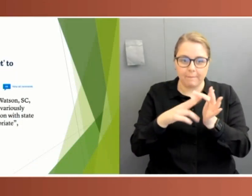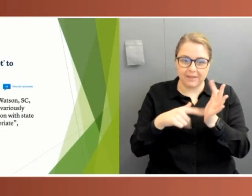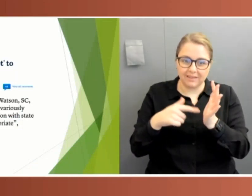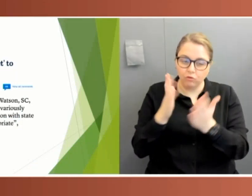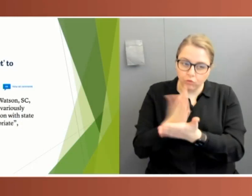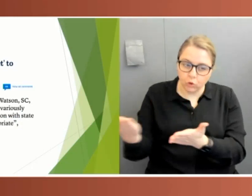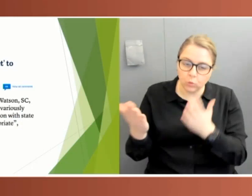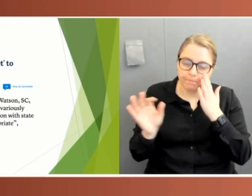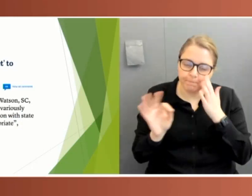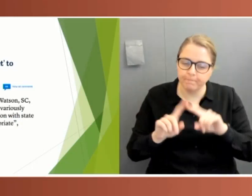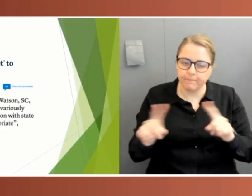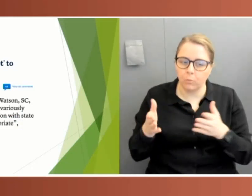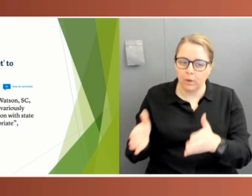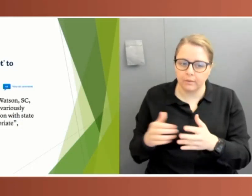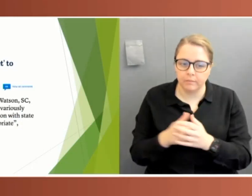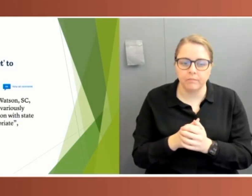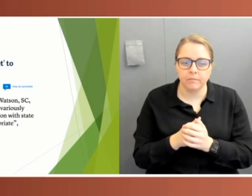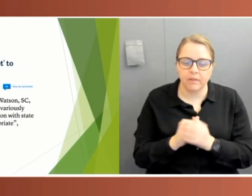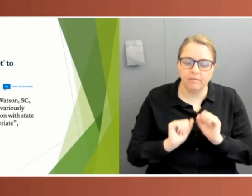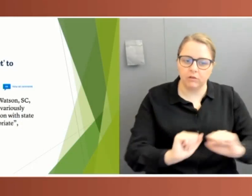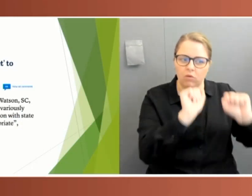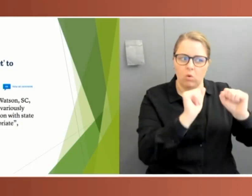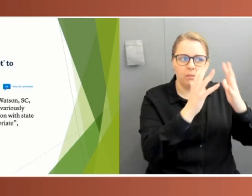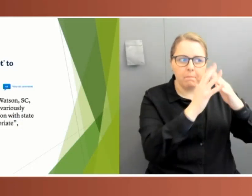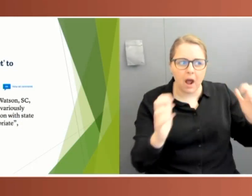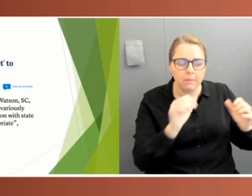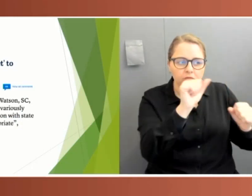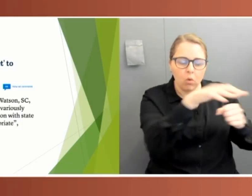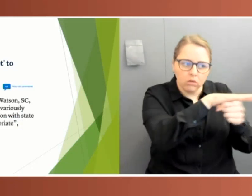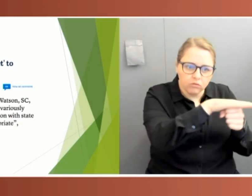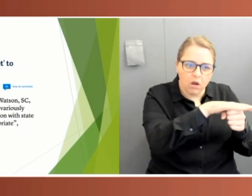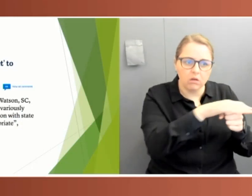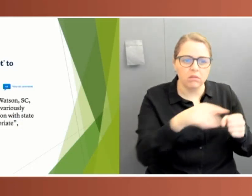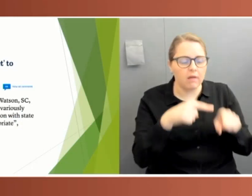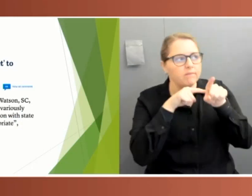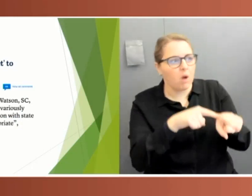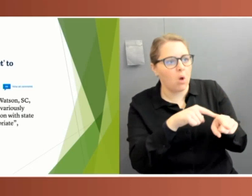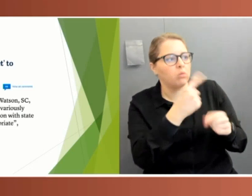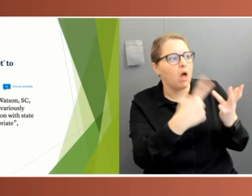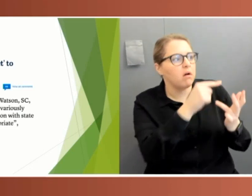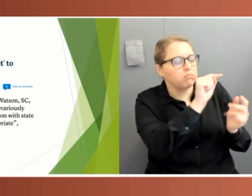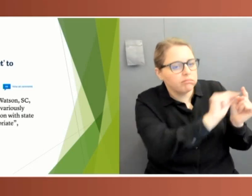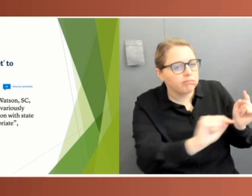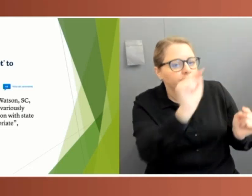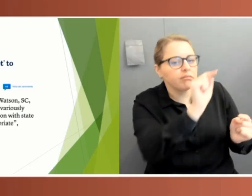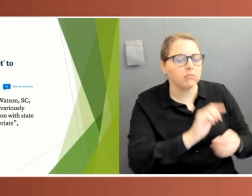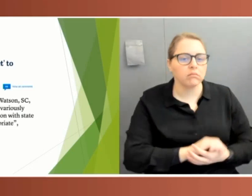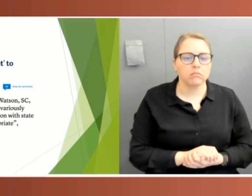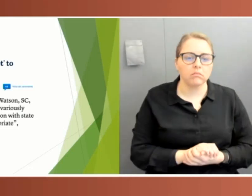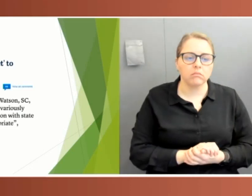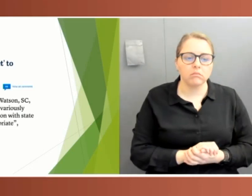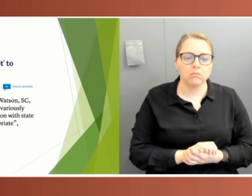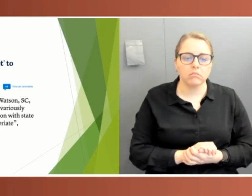State premiers were responsible to their own Parliament and their own jurisdiction, and they made decisions on that basis. Nonetheless, the Government continued to assert that Cabinet